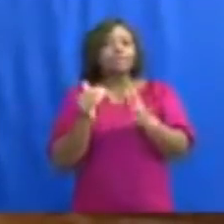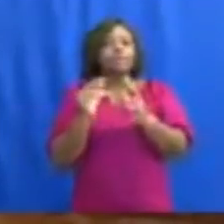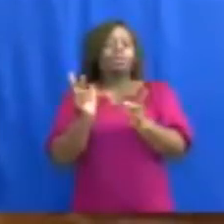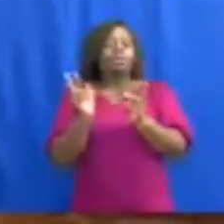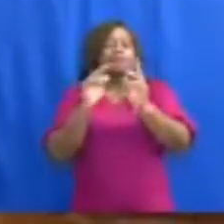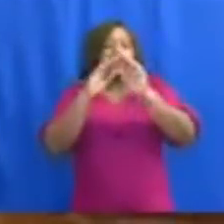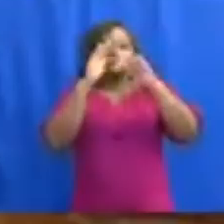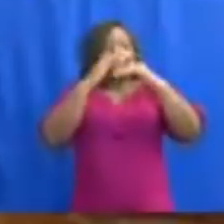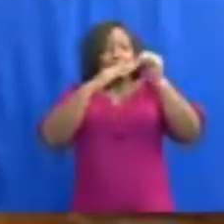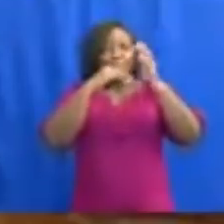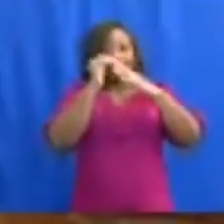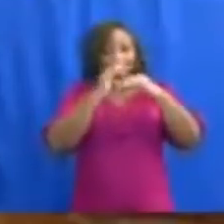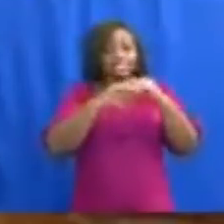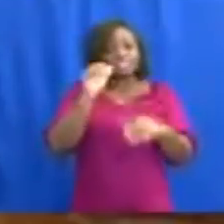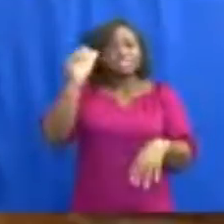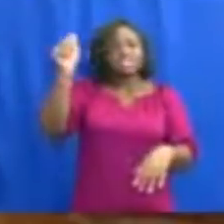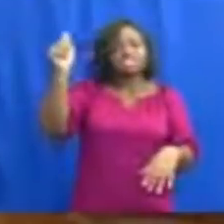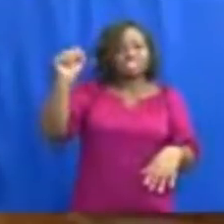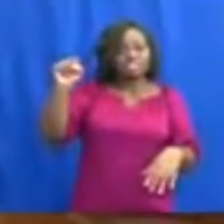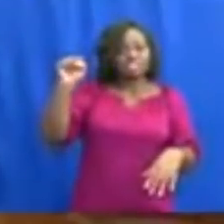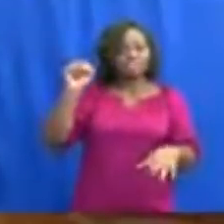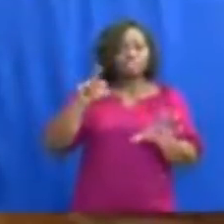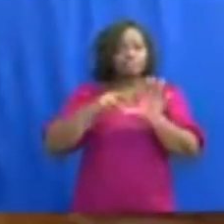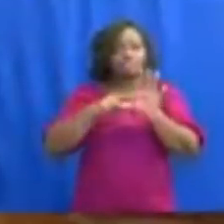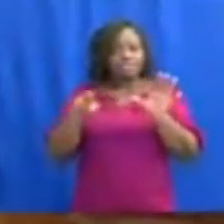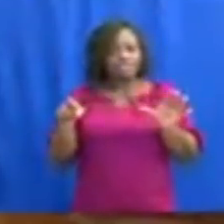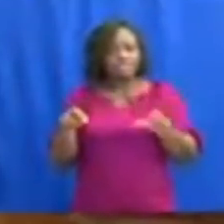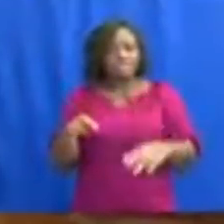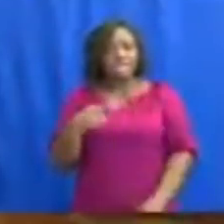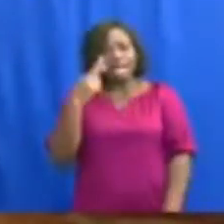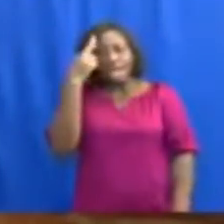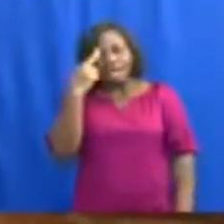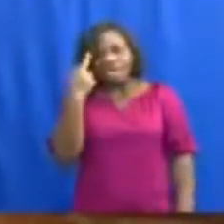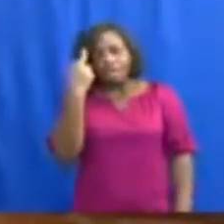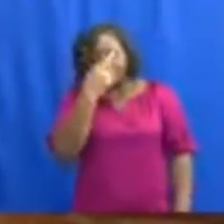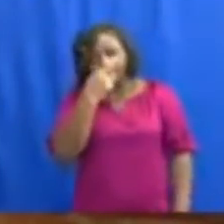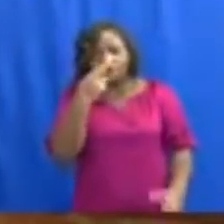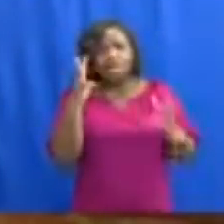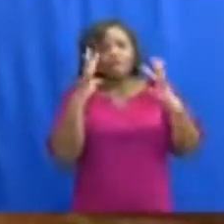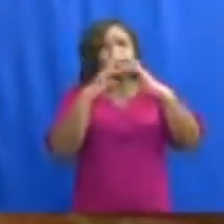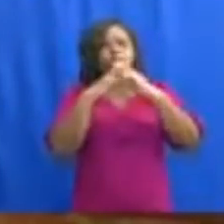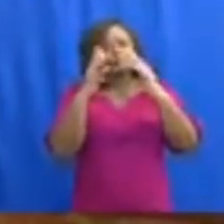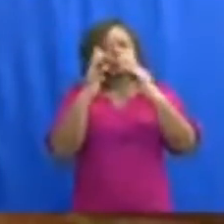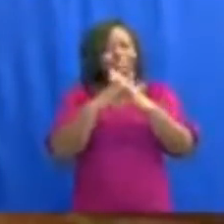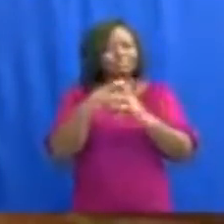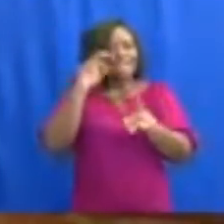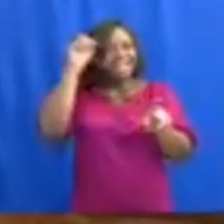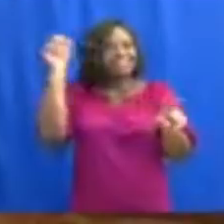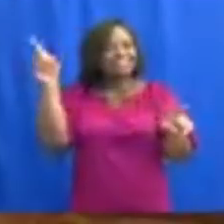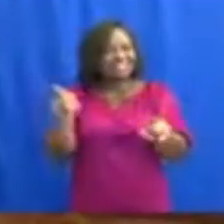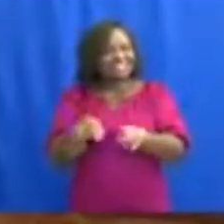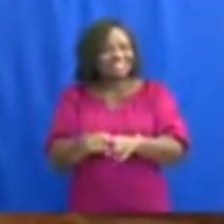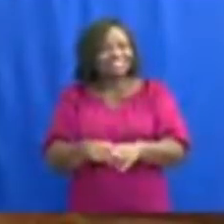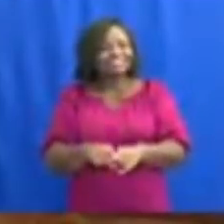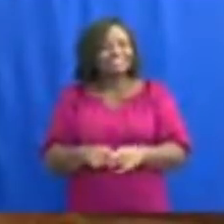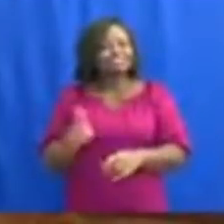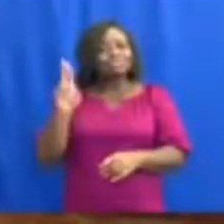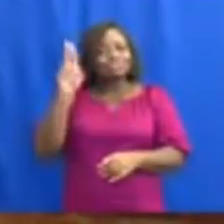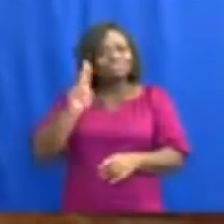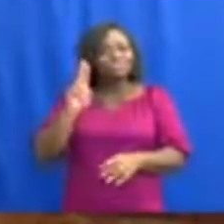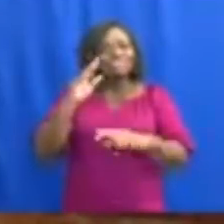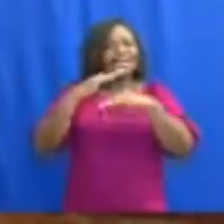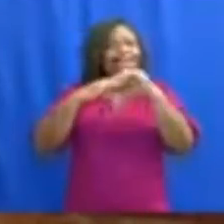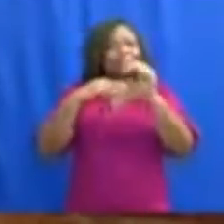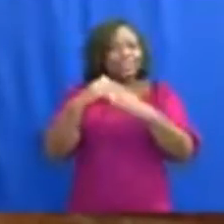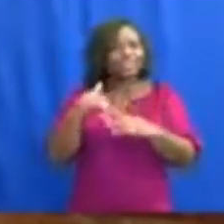the Ashanti region. And the Catholic Bishops' Conference for agreeing to the use of their facilities across